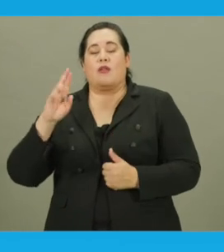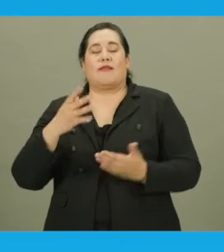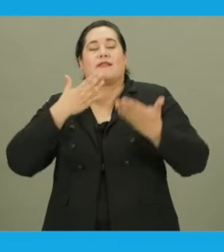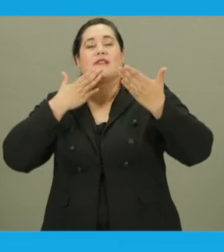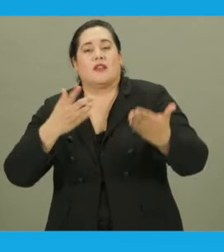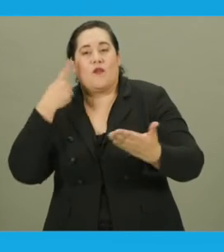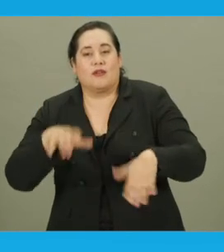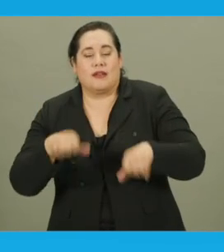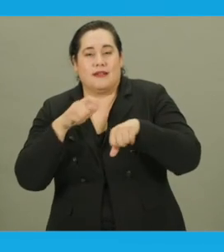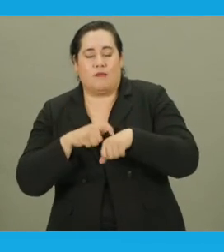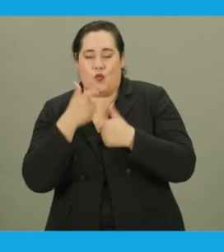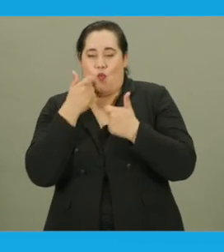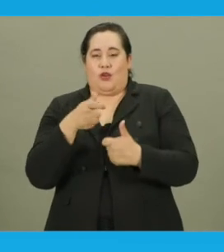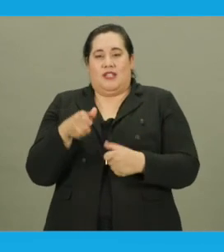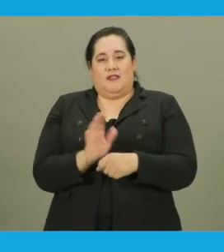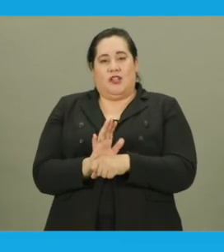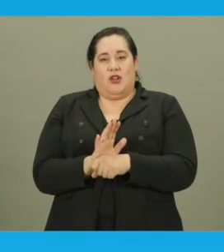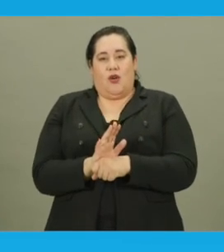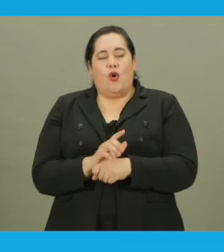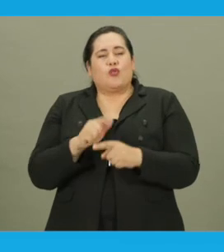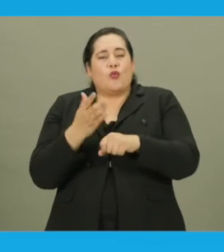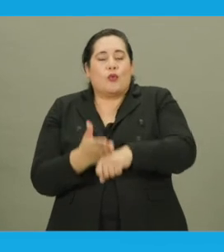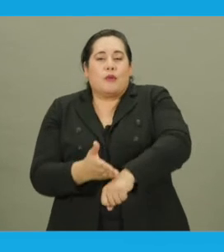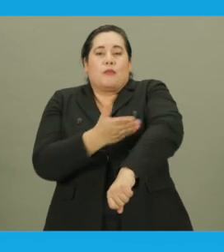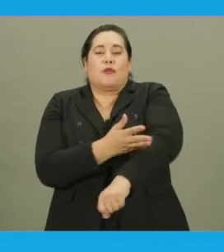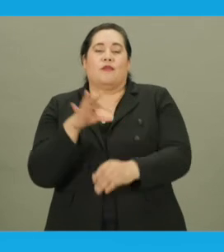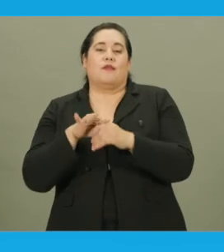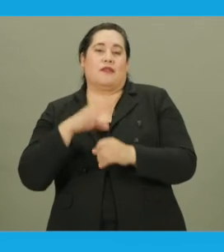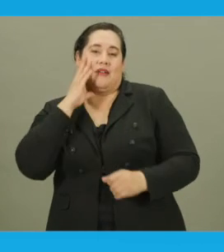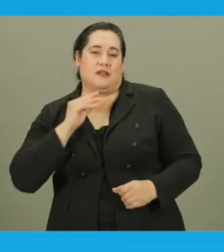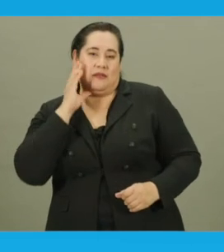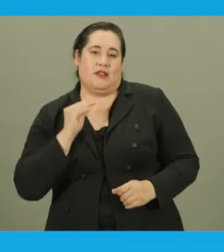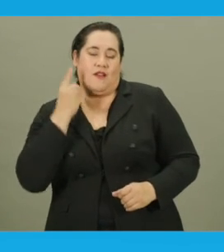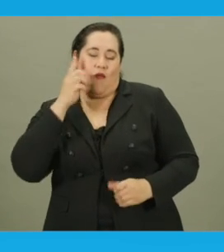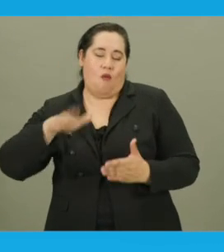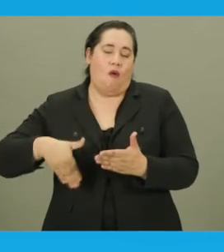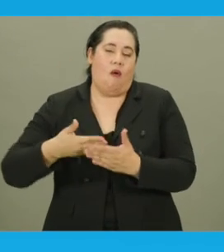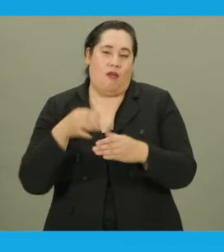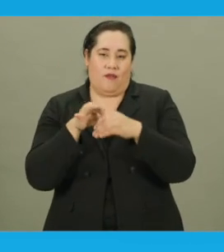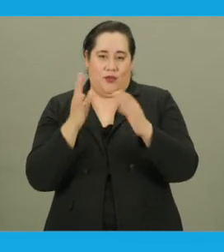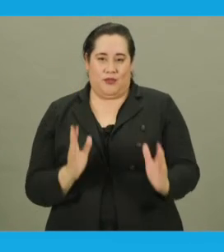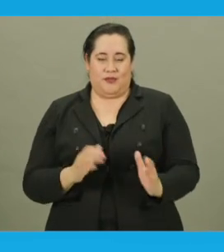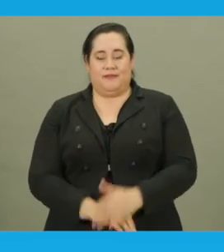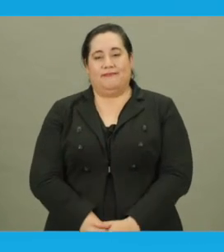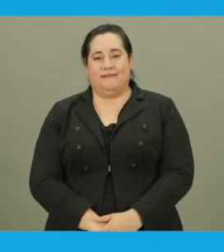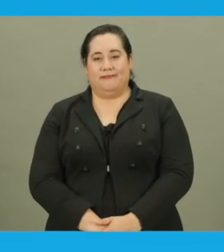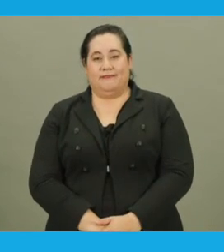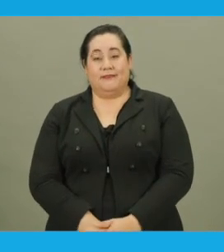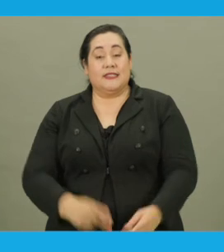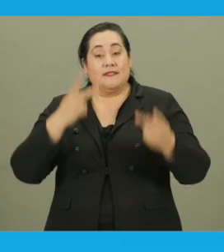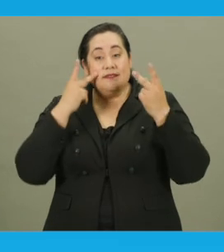thanks you for taking the time to watch this video to improve the voting experience for all voters.